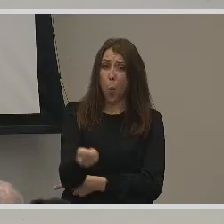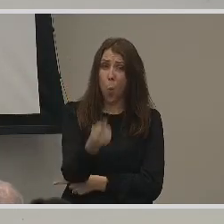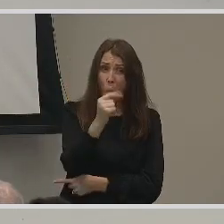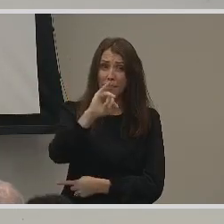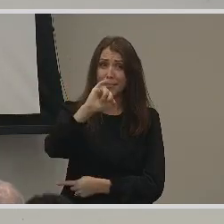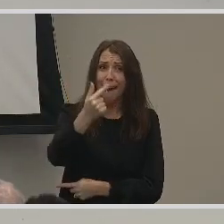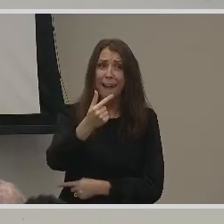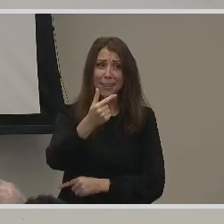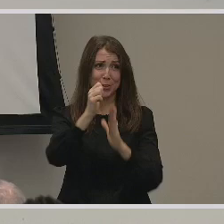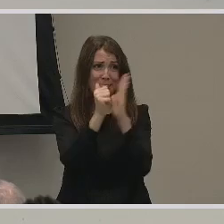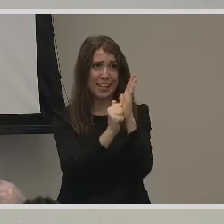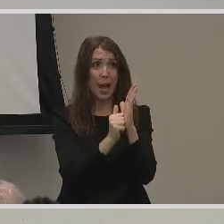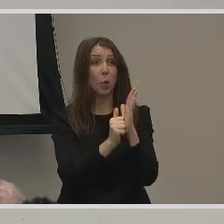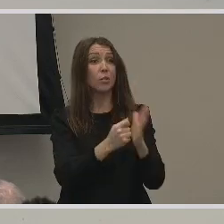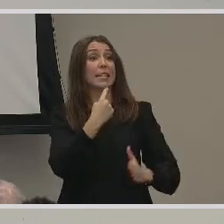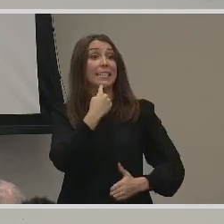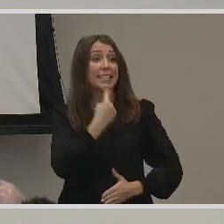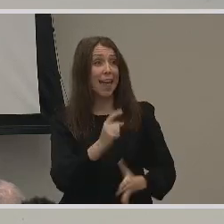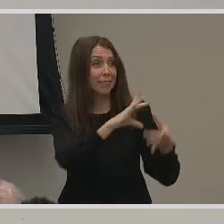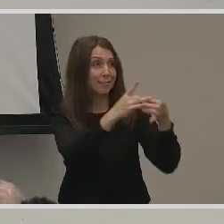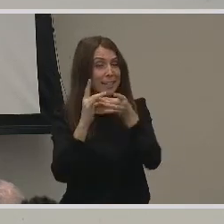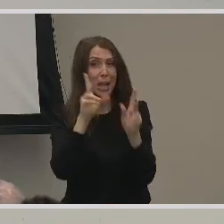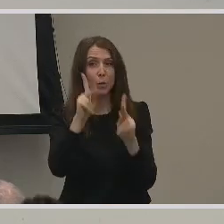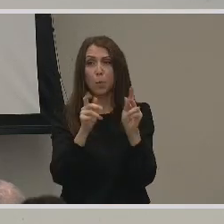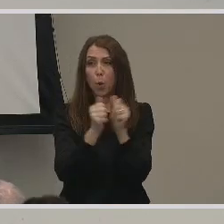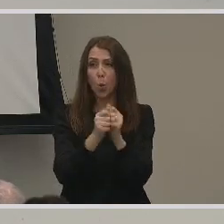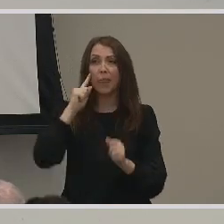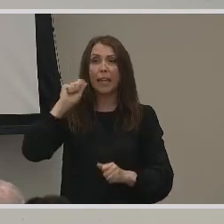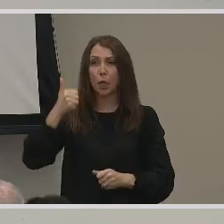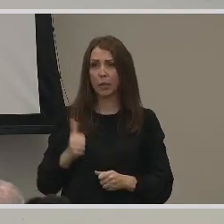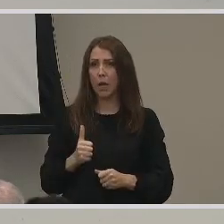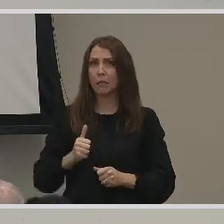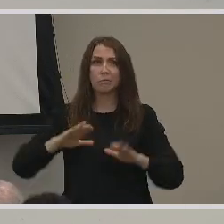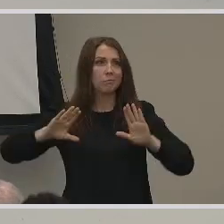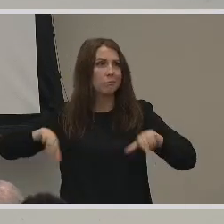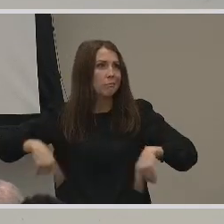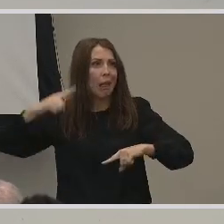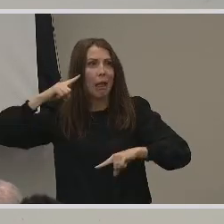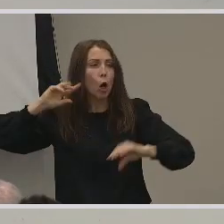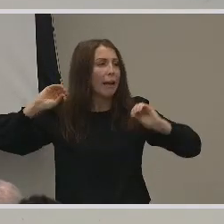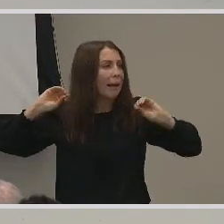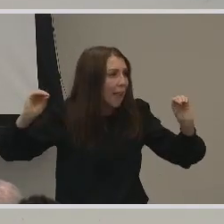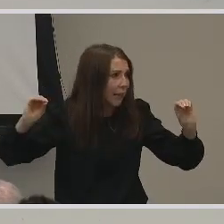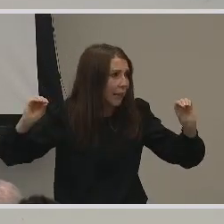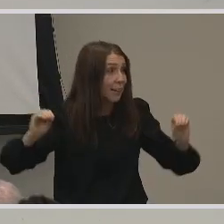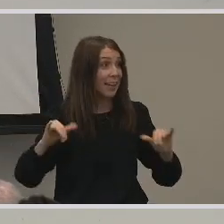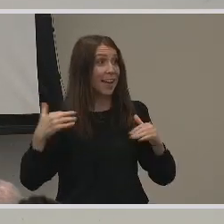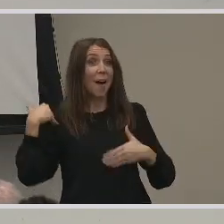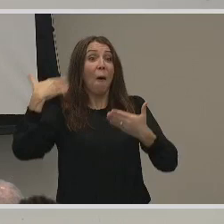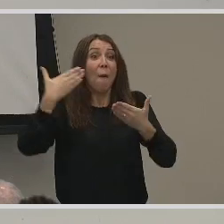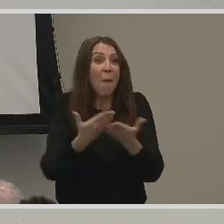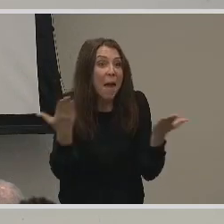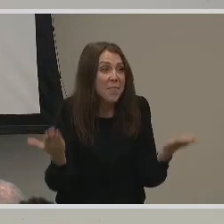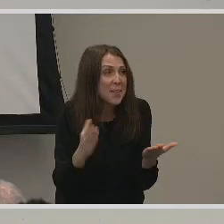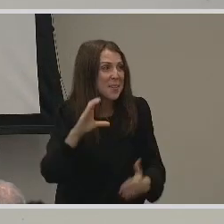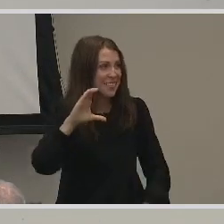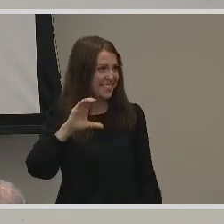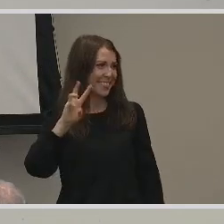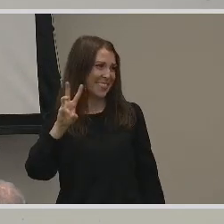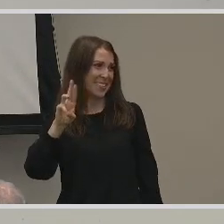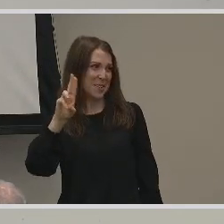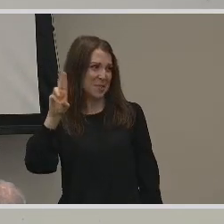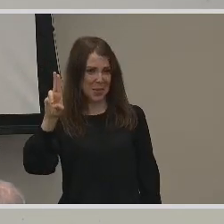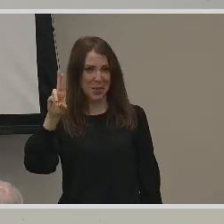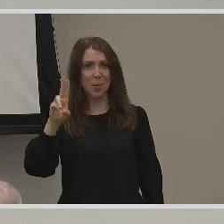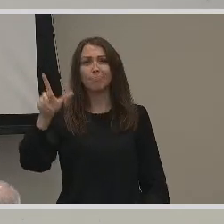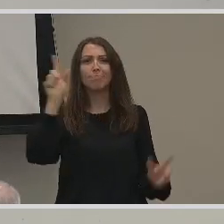other teens with hearing loss, and I never got a response from them. But now I'm here at Case, and I've met other students with hearing